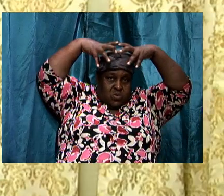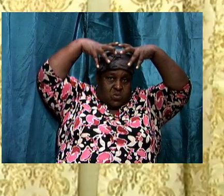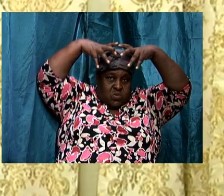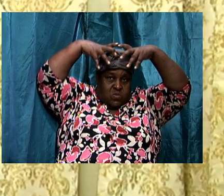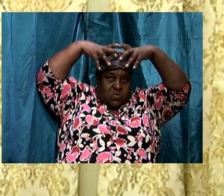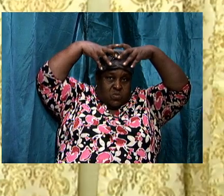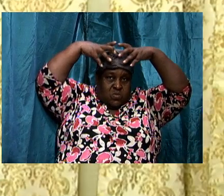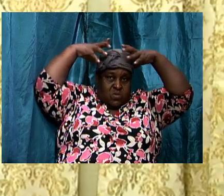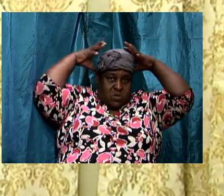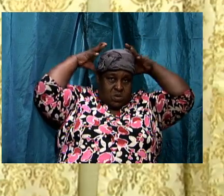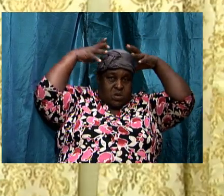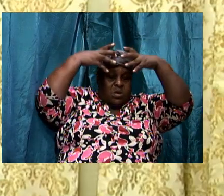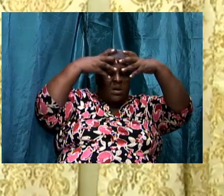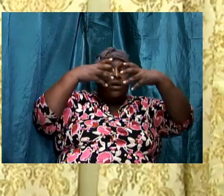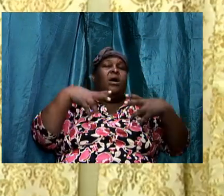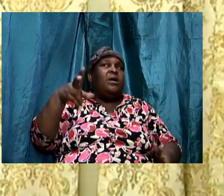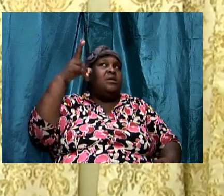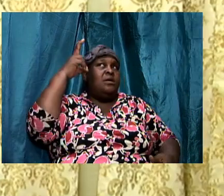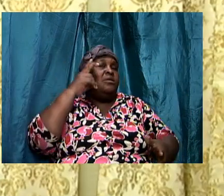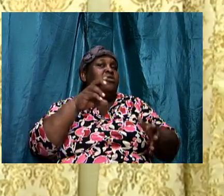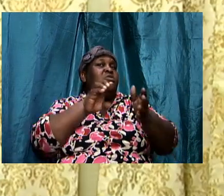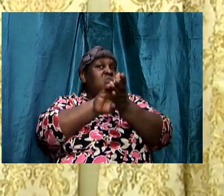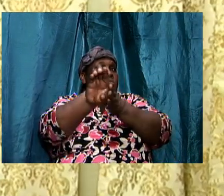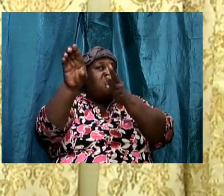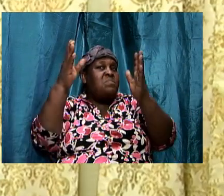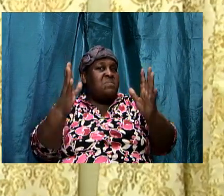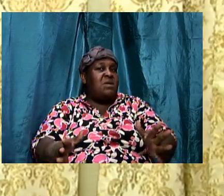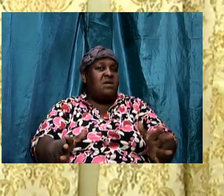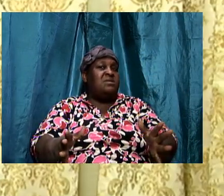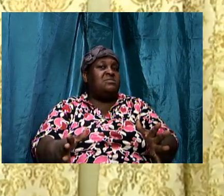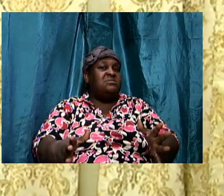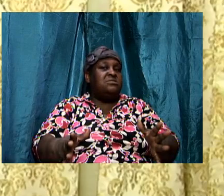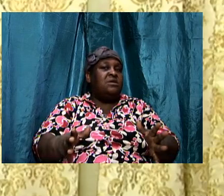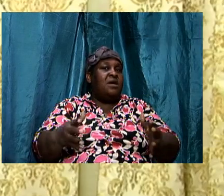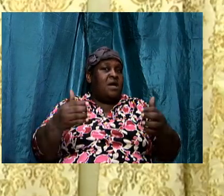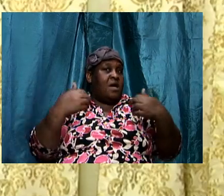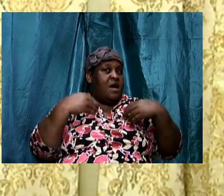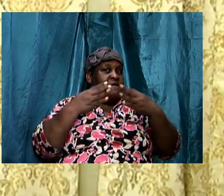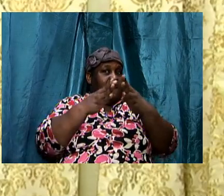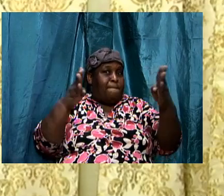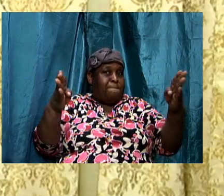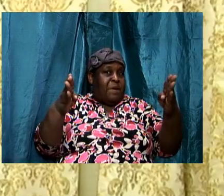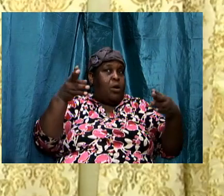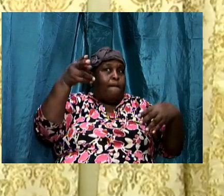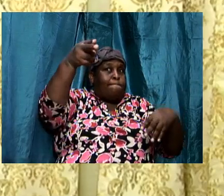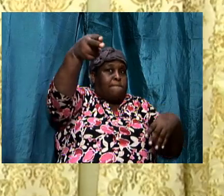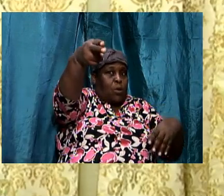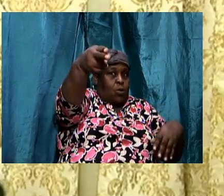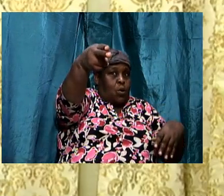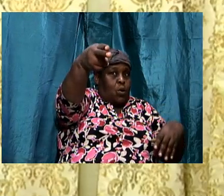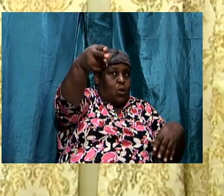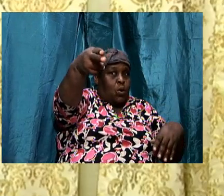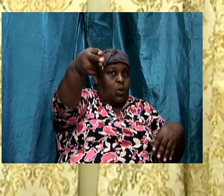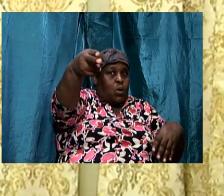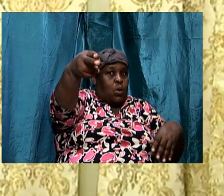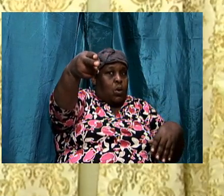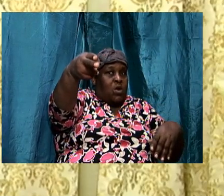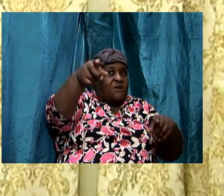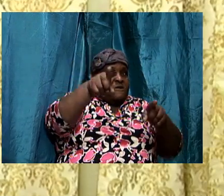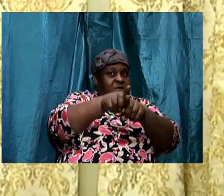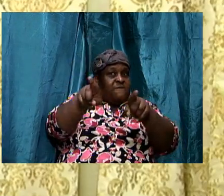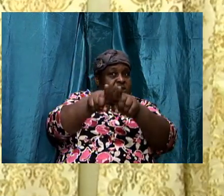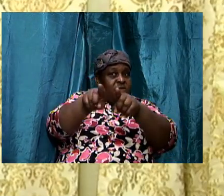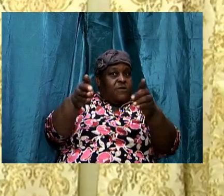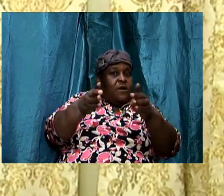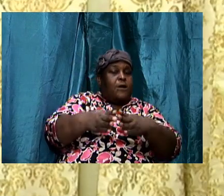the adversary the criminals have AK-47s and M16s and bazookas and